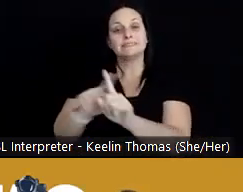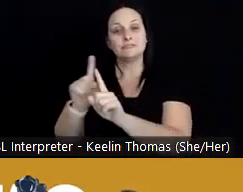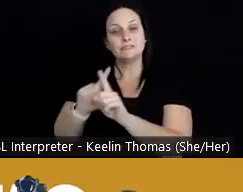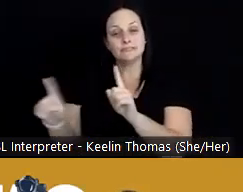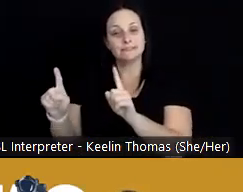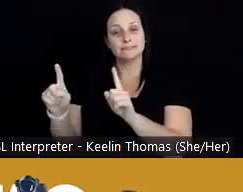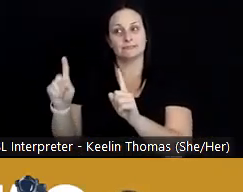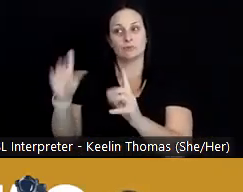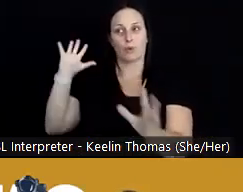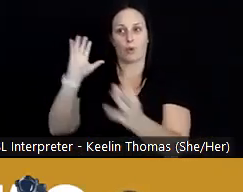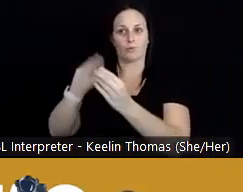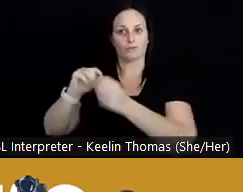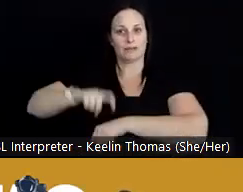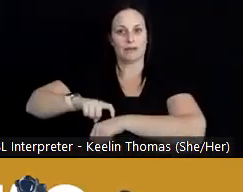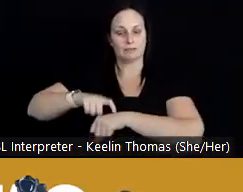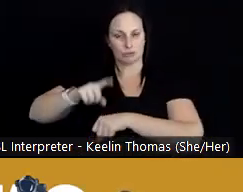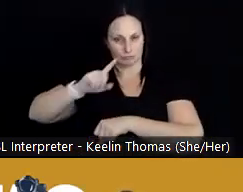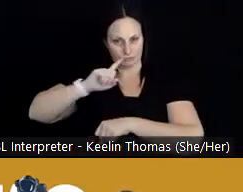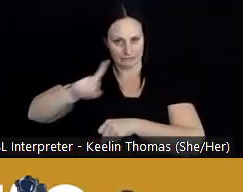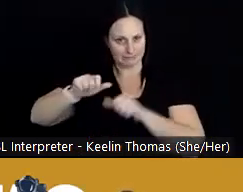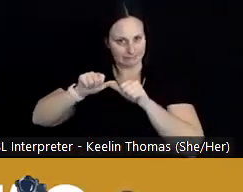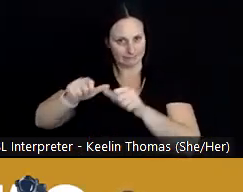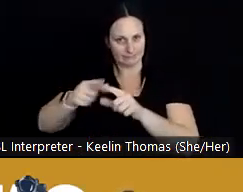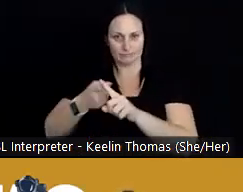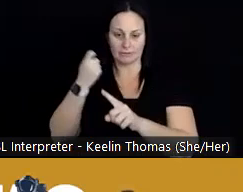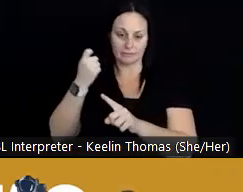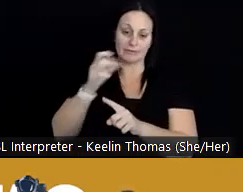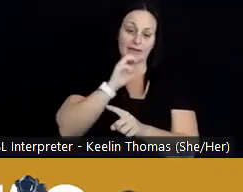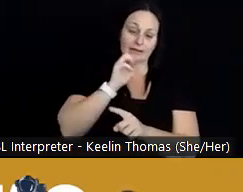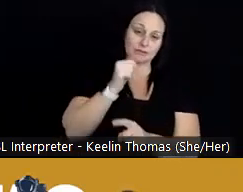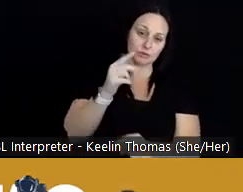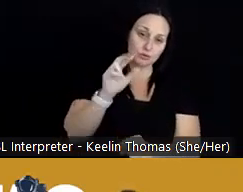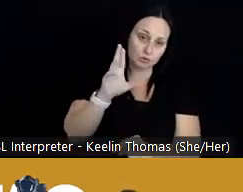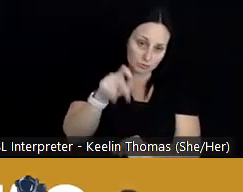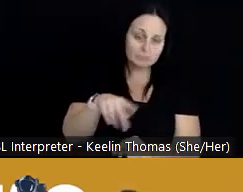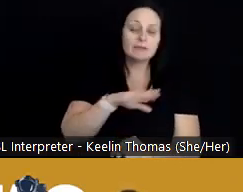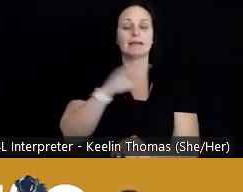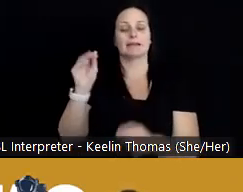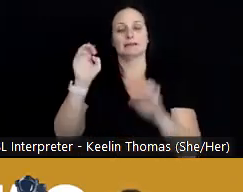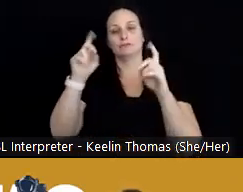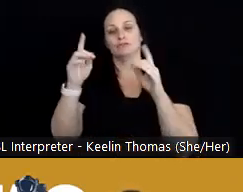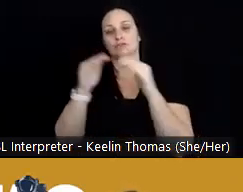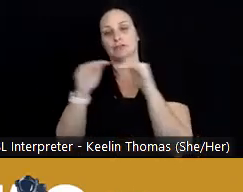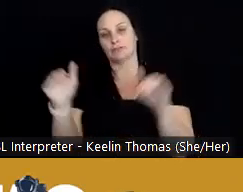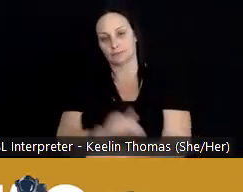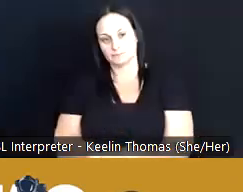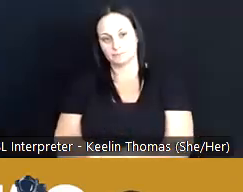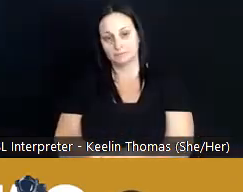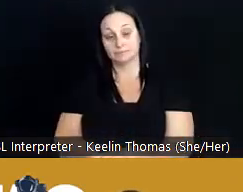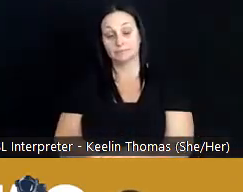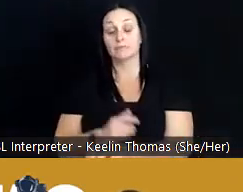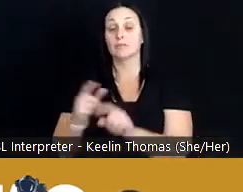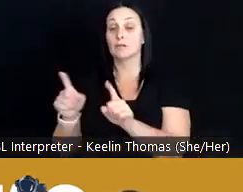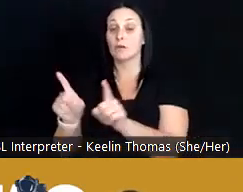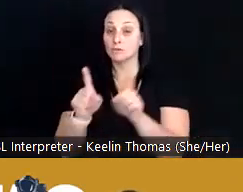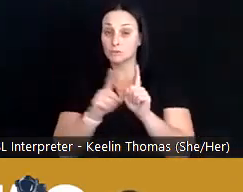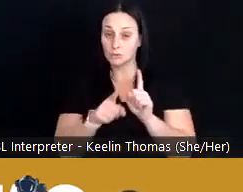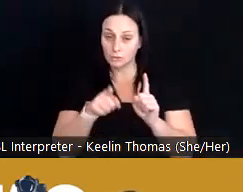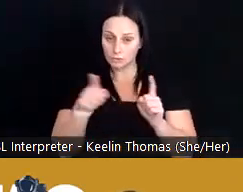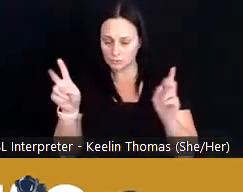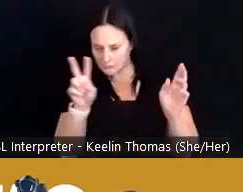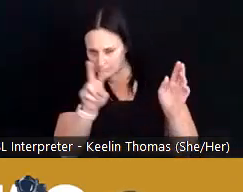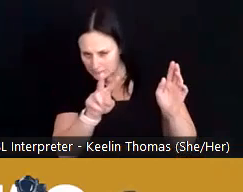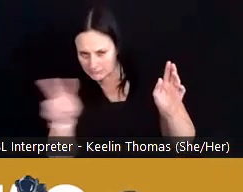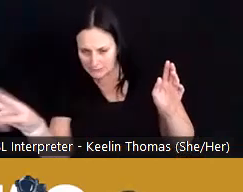time that persist by age group and by education level. Furthermore, when you look at